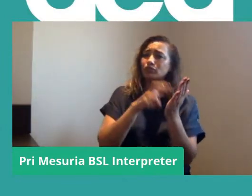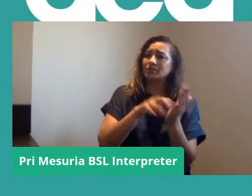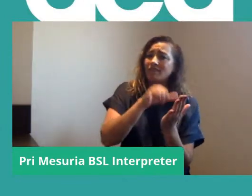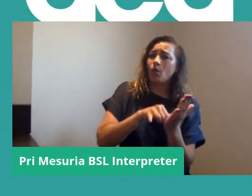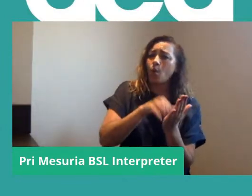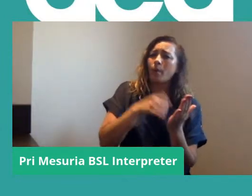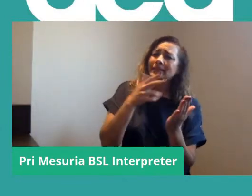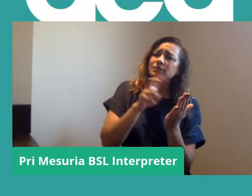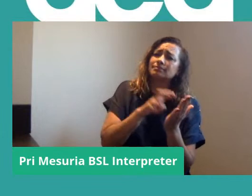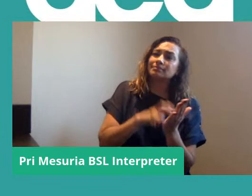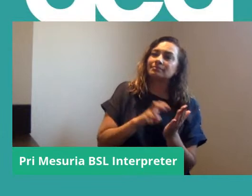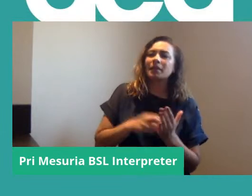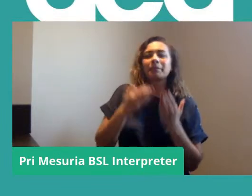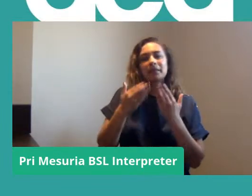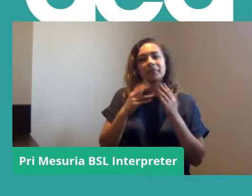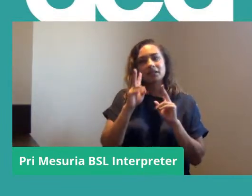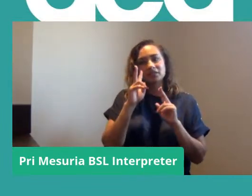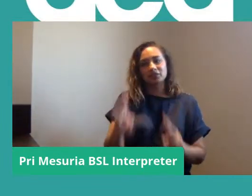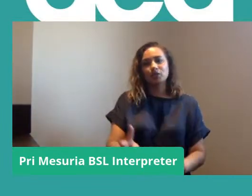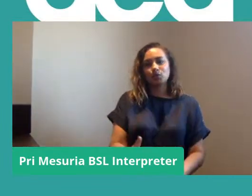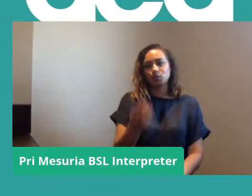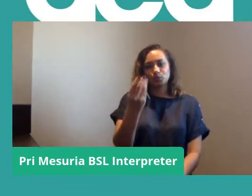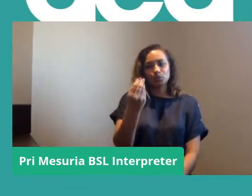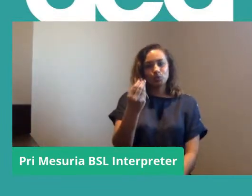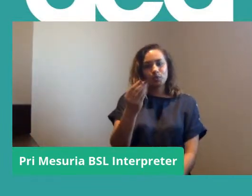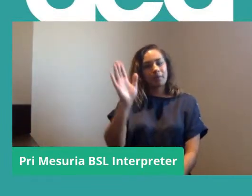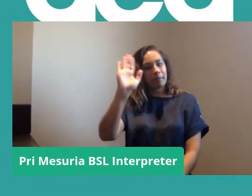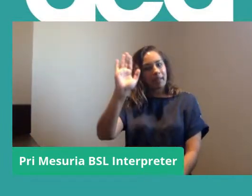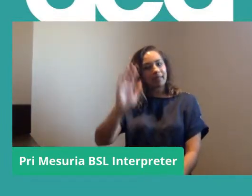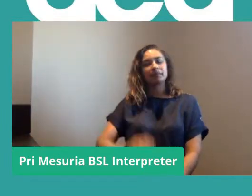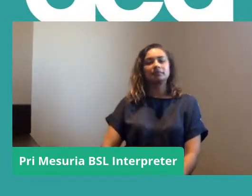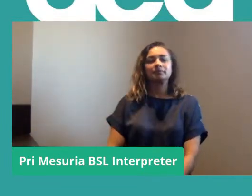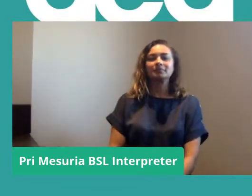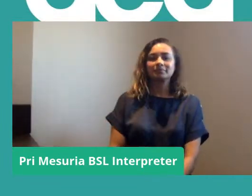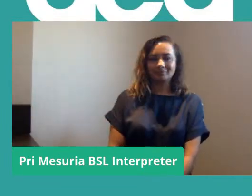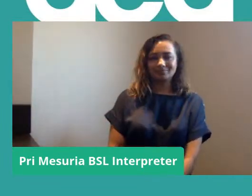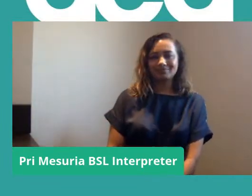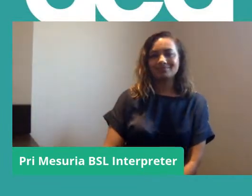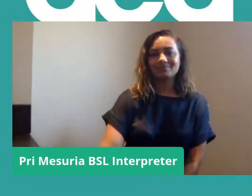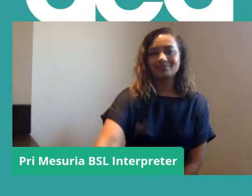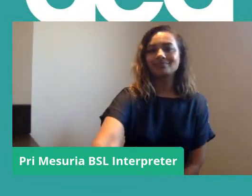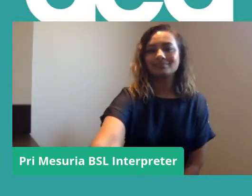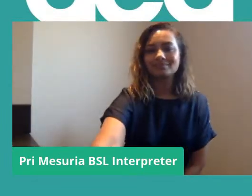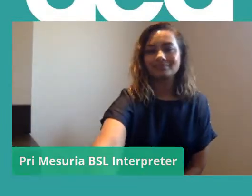after this and I'll see you on the other side cheers everyone you